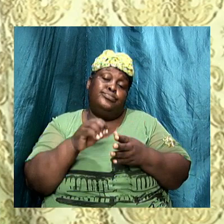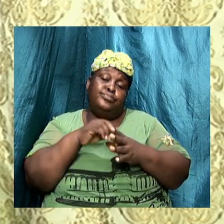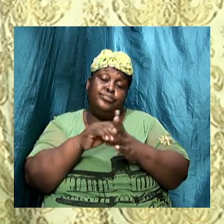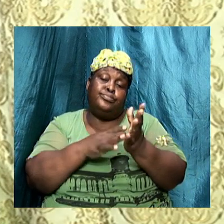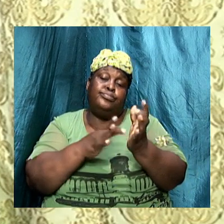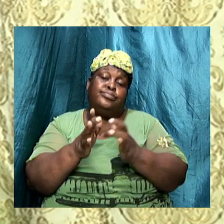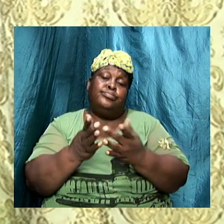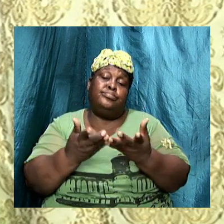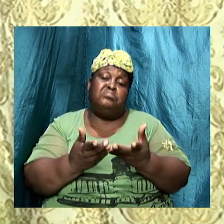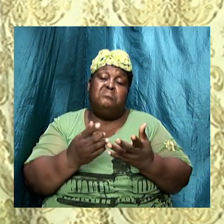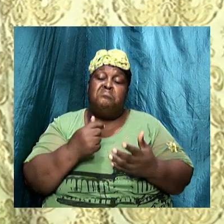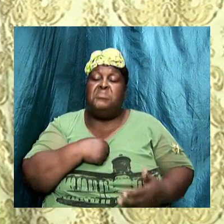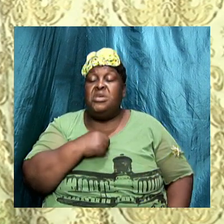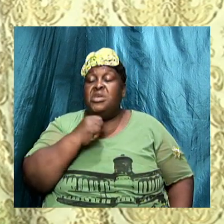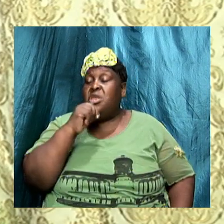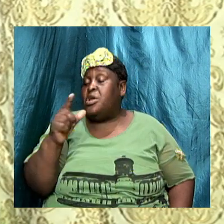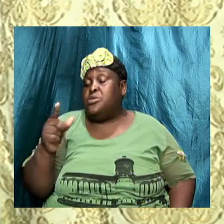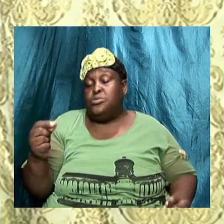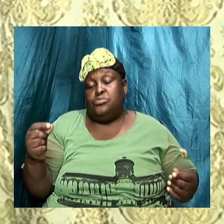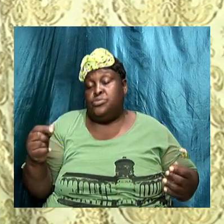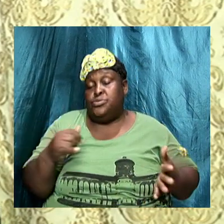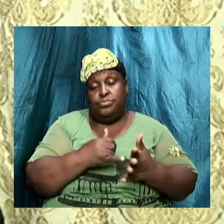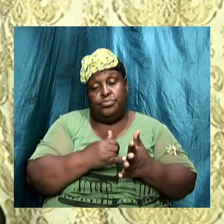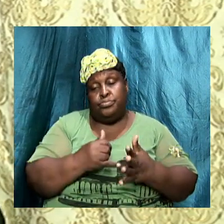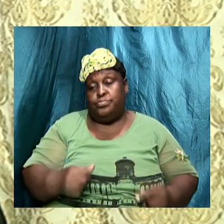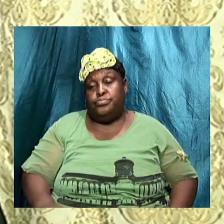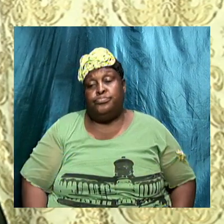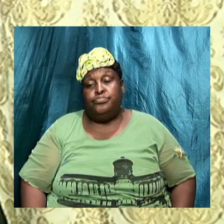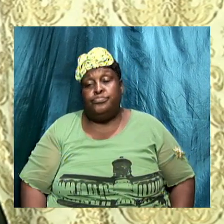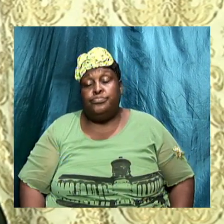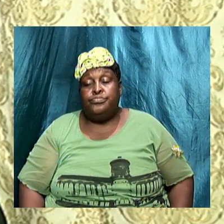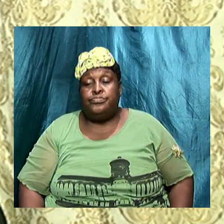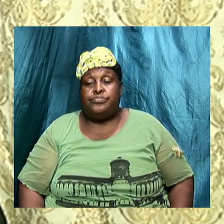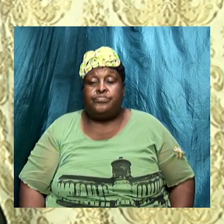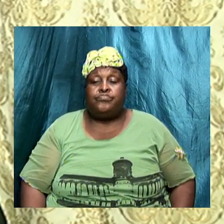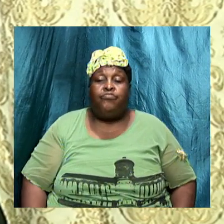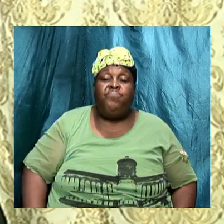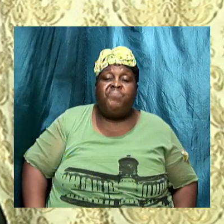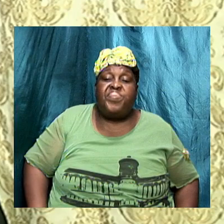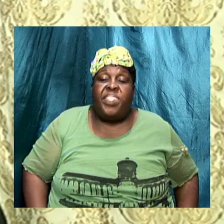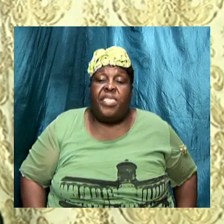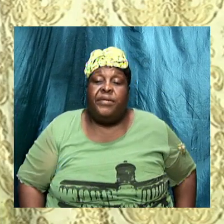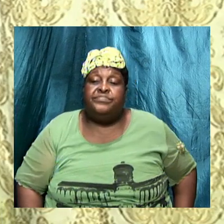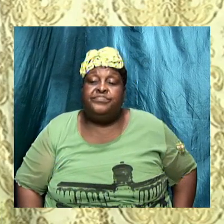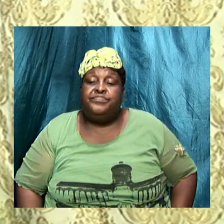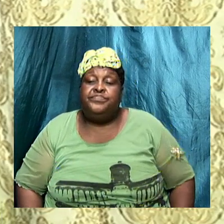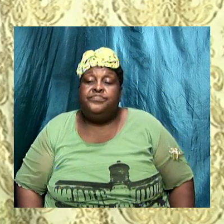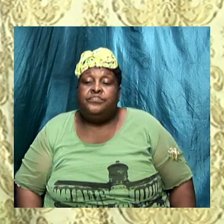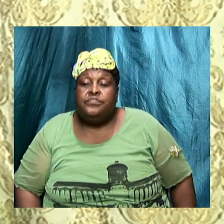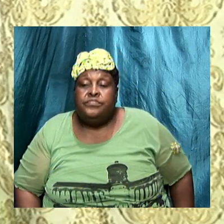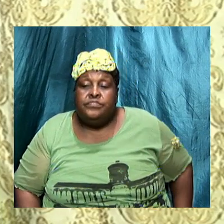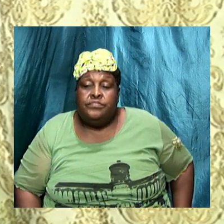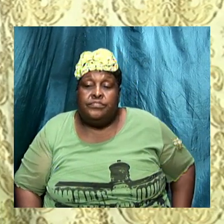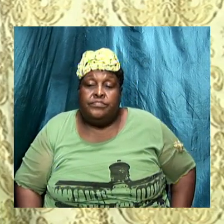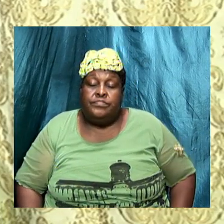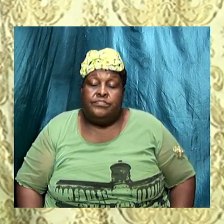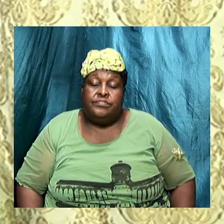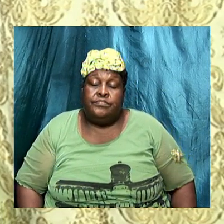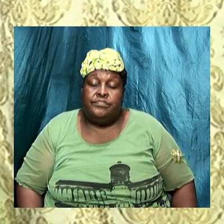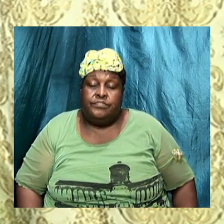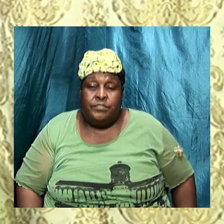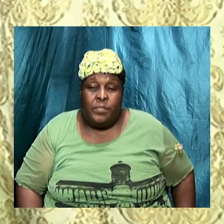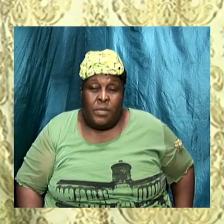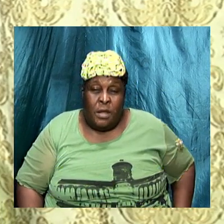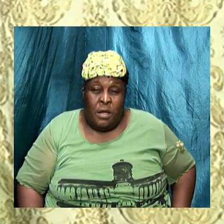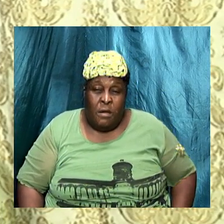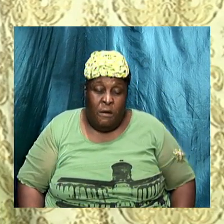I am not going to do it so look at the scripture first Timothy 2 verse 9 and 10